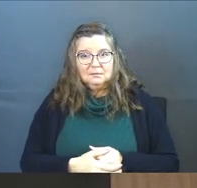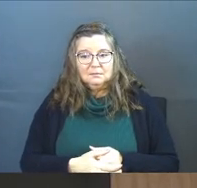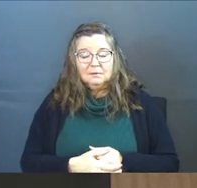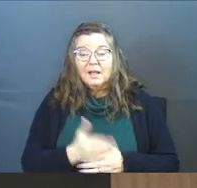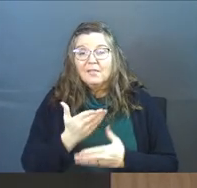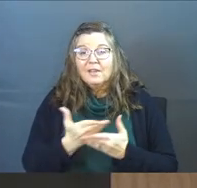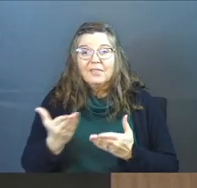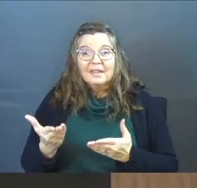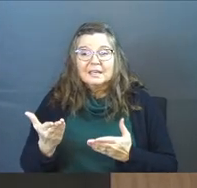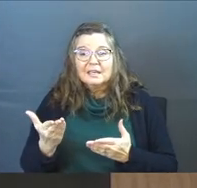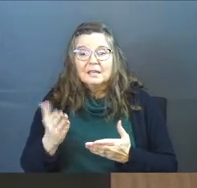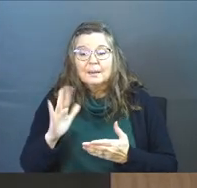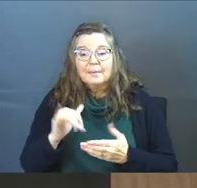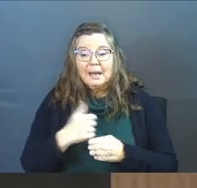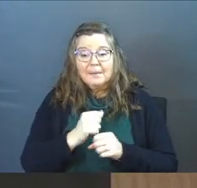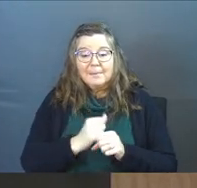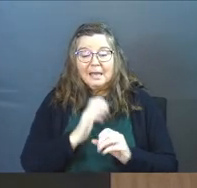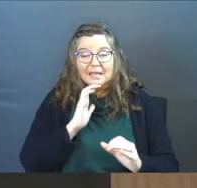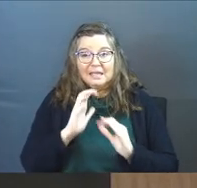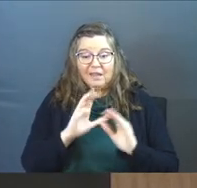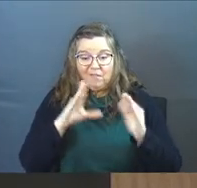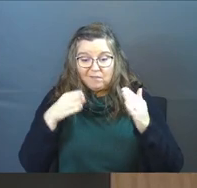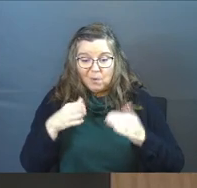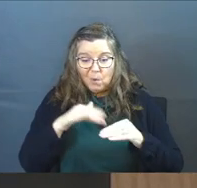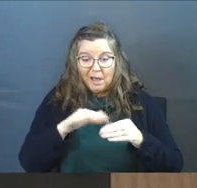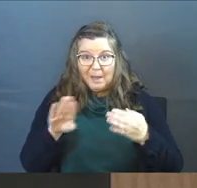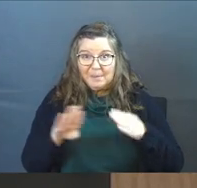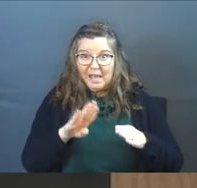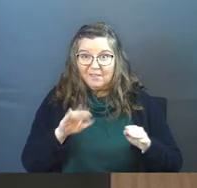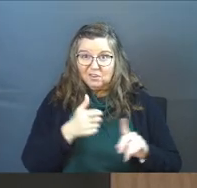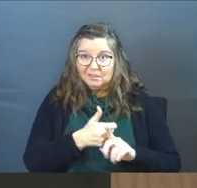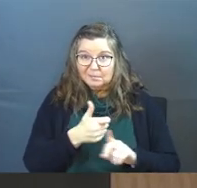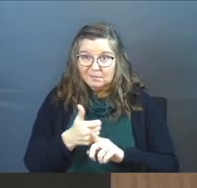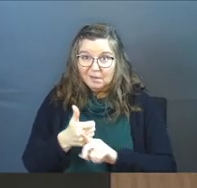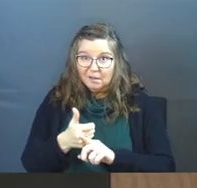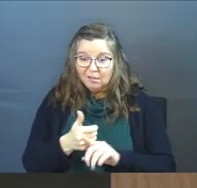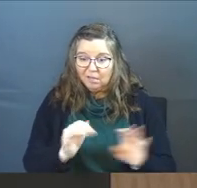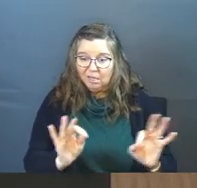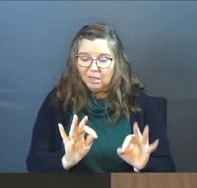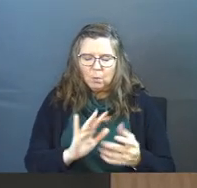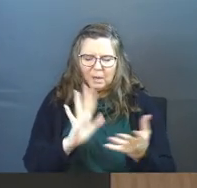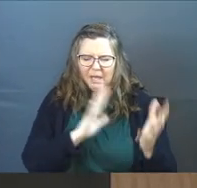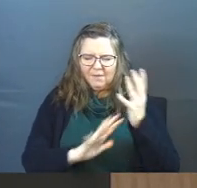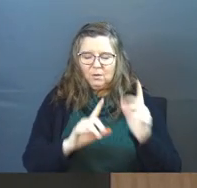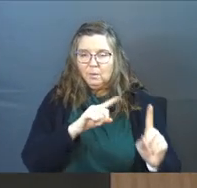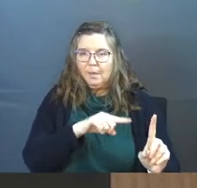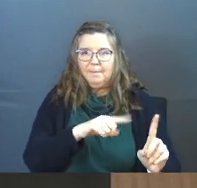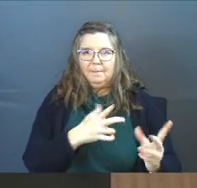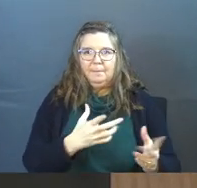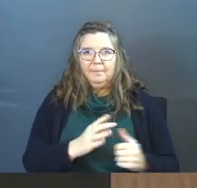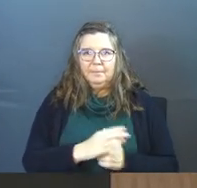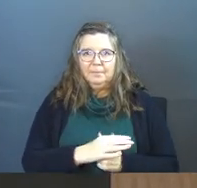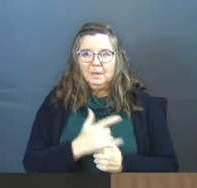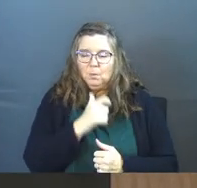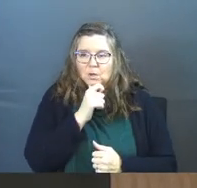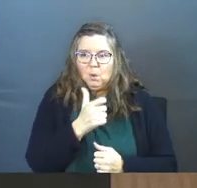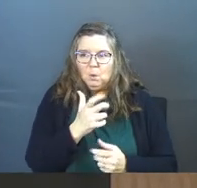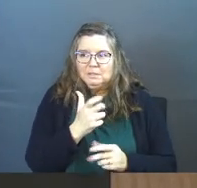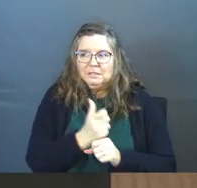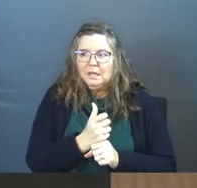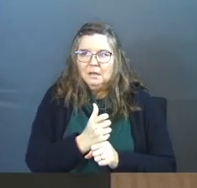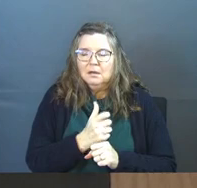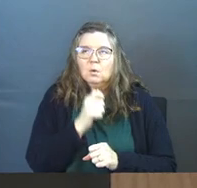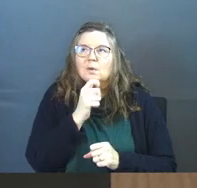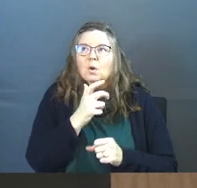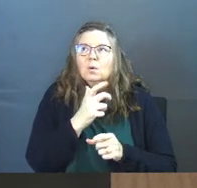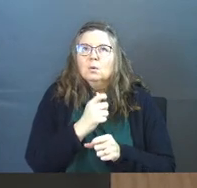And the thing is, by making the conversation about these behaviors, we confuse them. We don't just get,